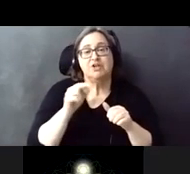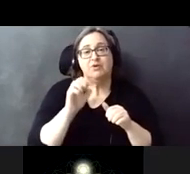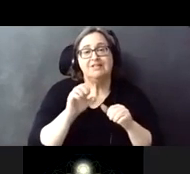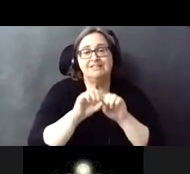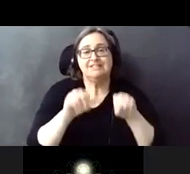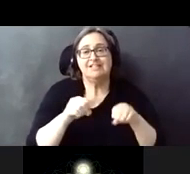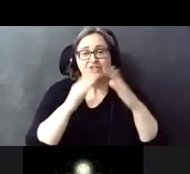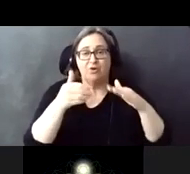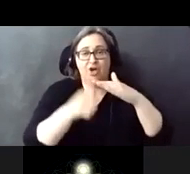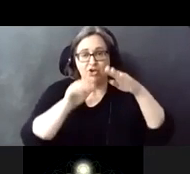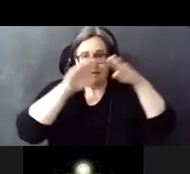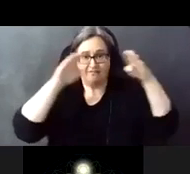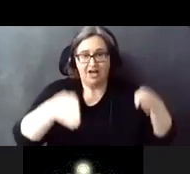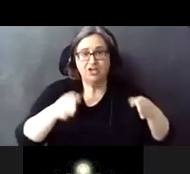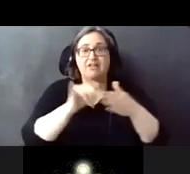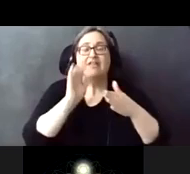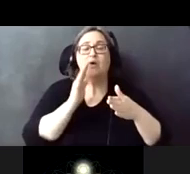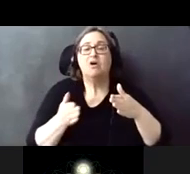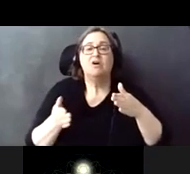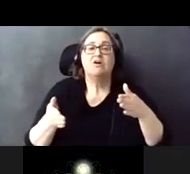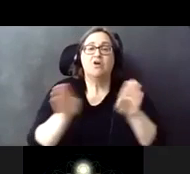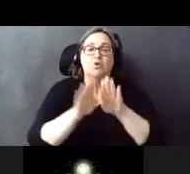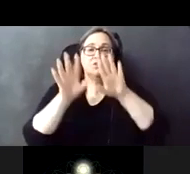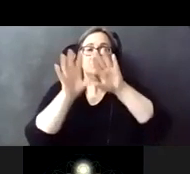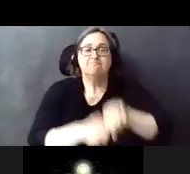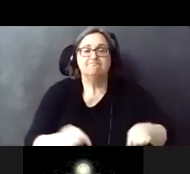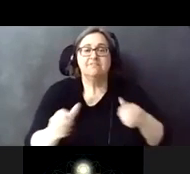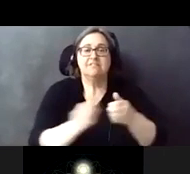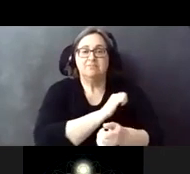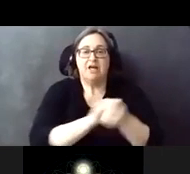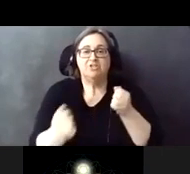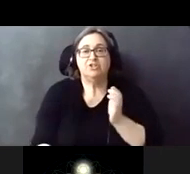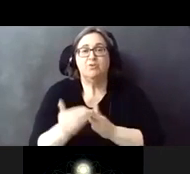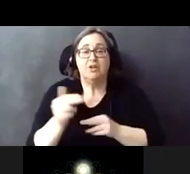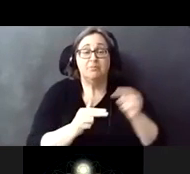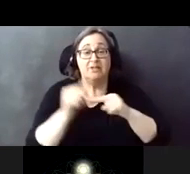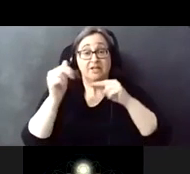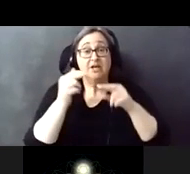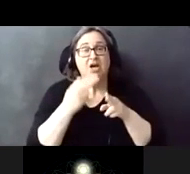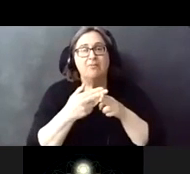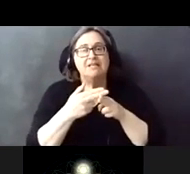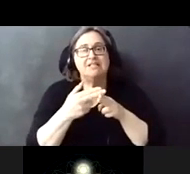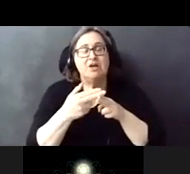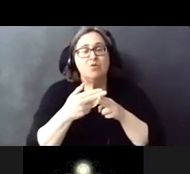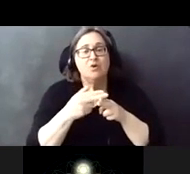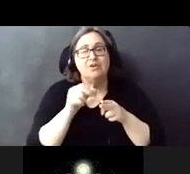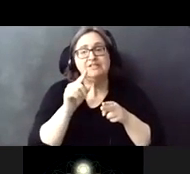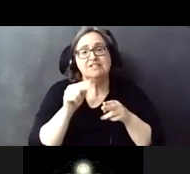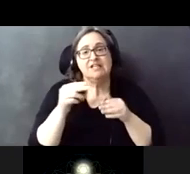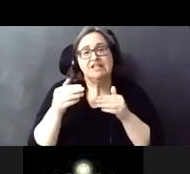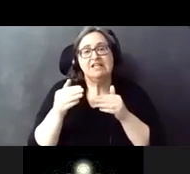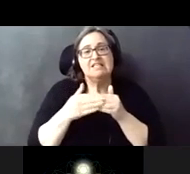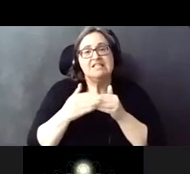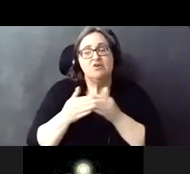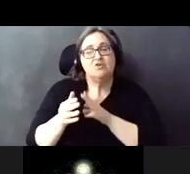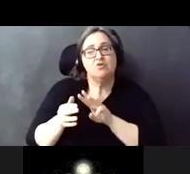under the viaduct will close to be demolished and rebuilt but the temporary station is immediately adjacent to the west